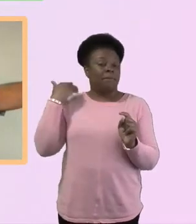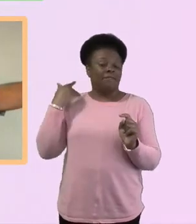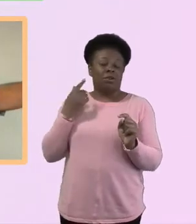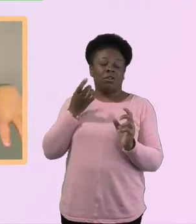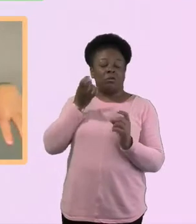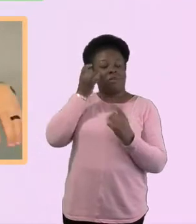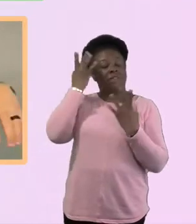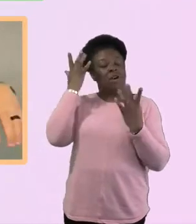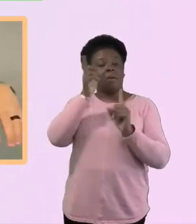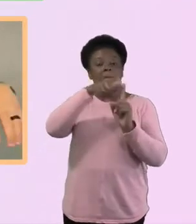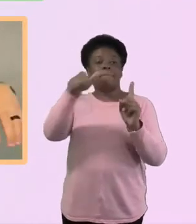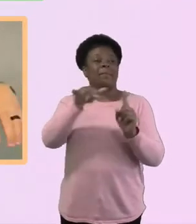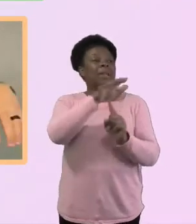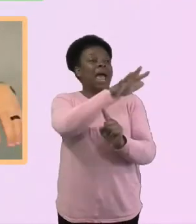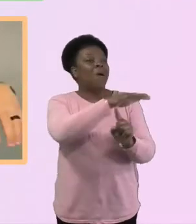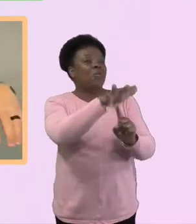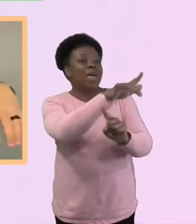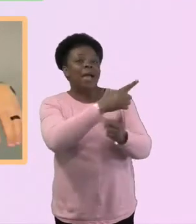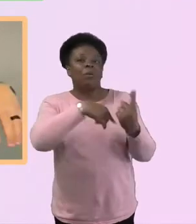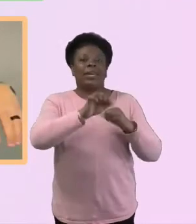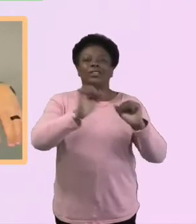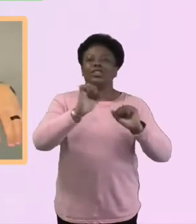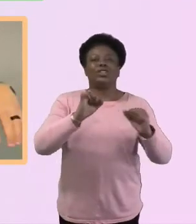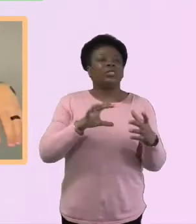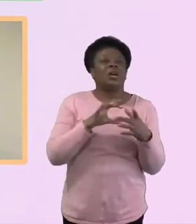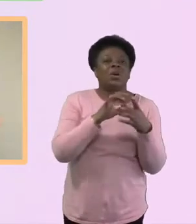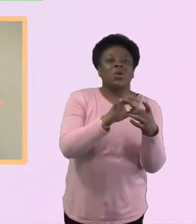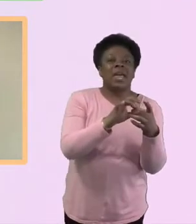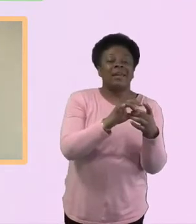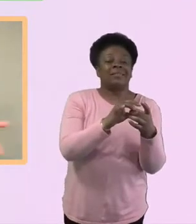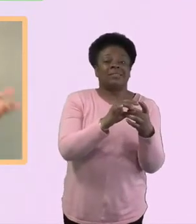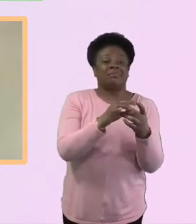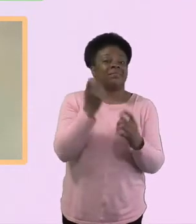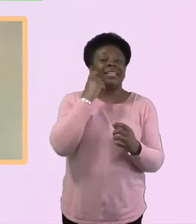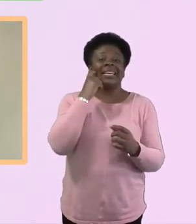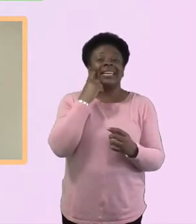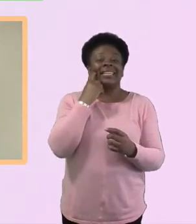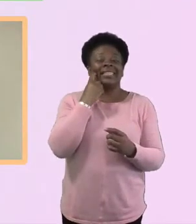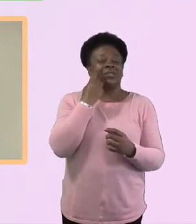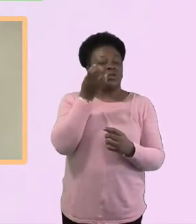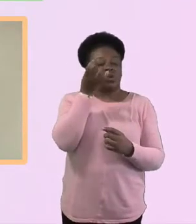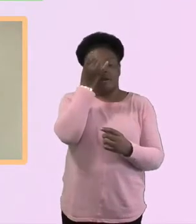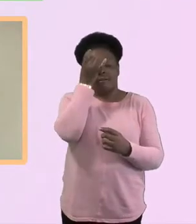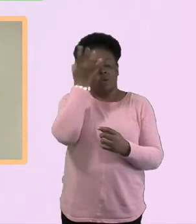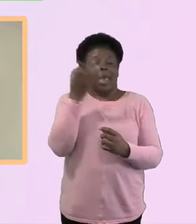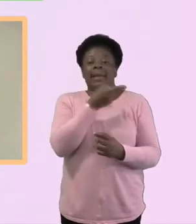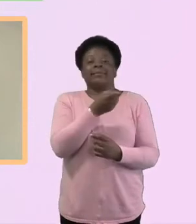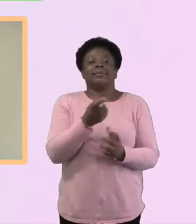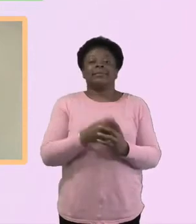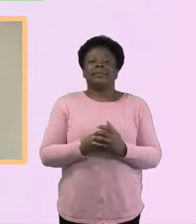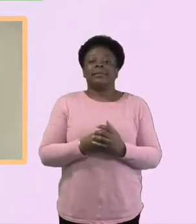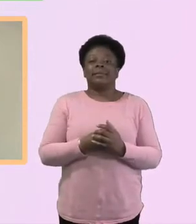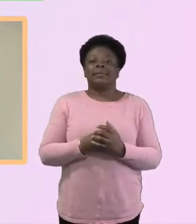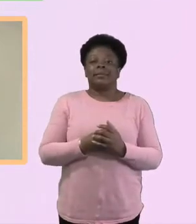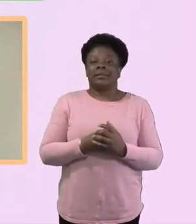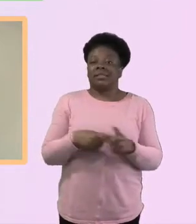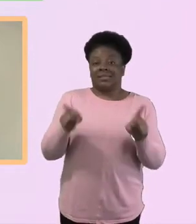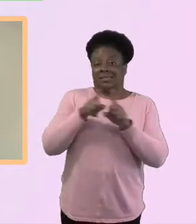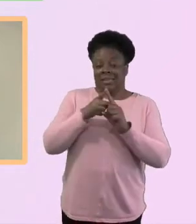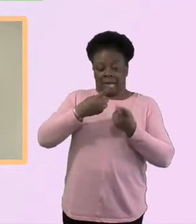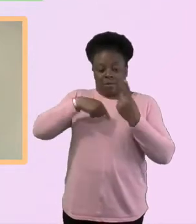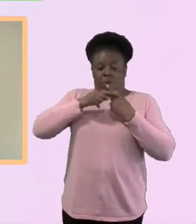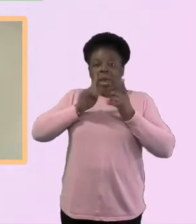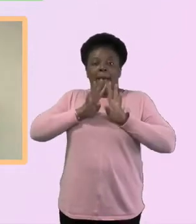maybe not already among us. And I think that what, what the three of them have been talking about, and I think probably all of us on this, on this panel would say that actually there's